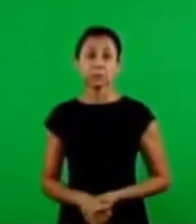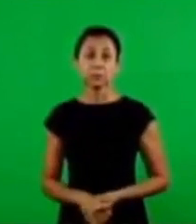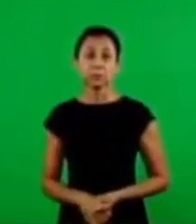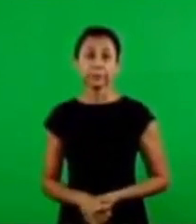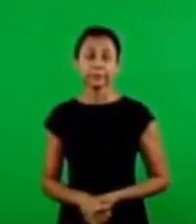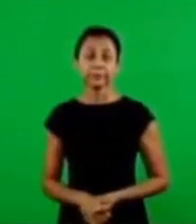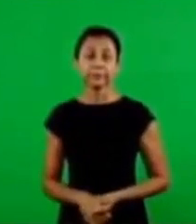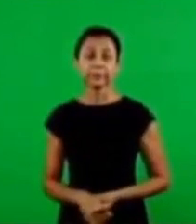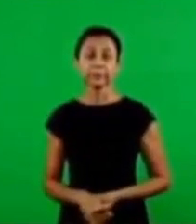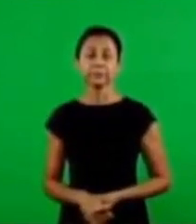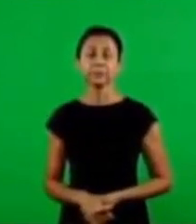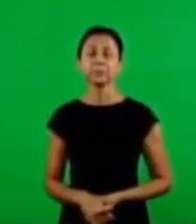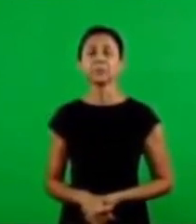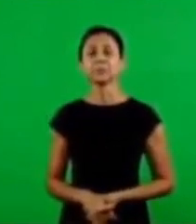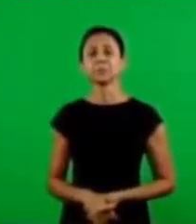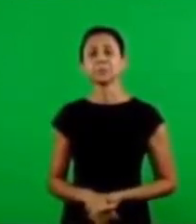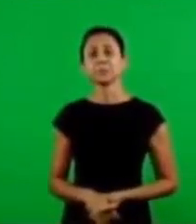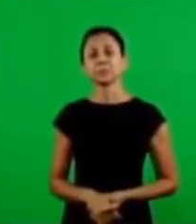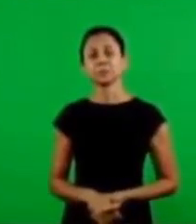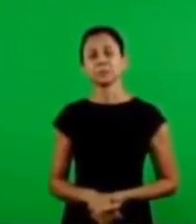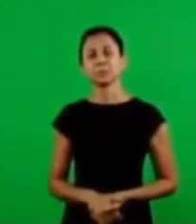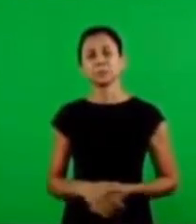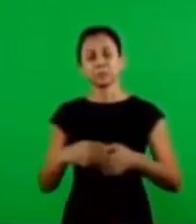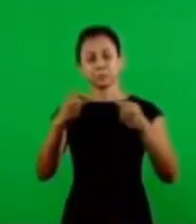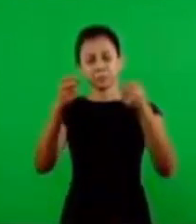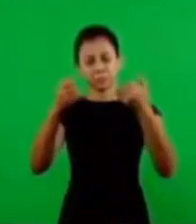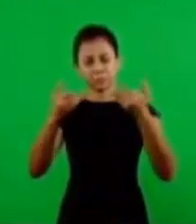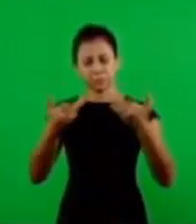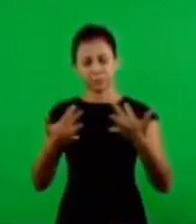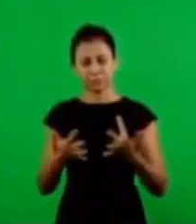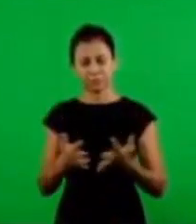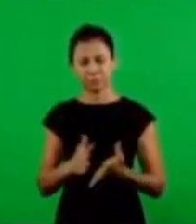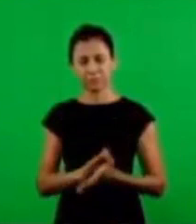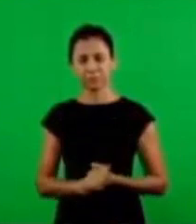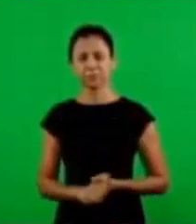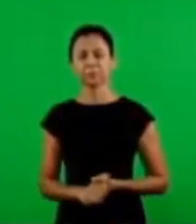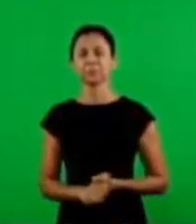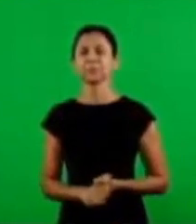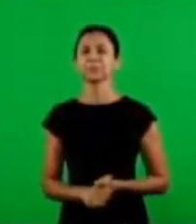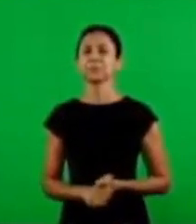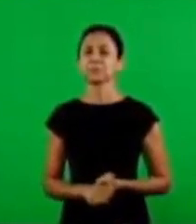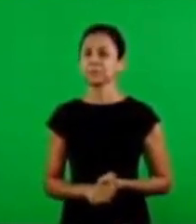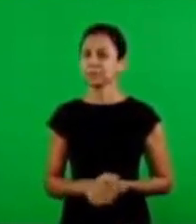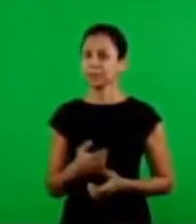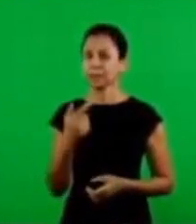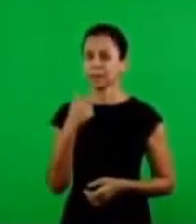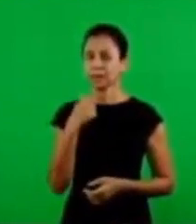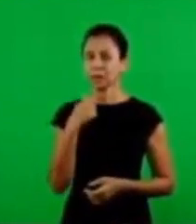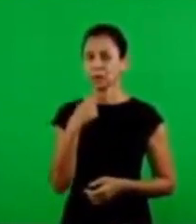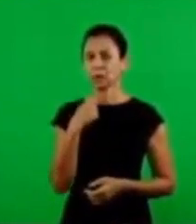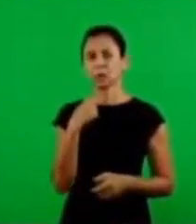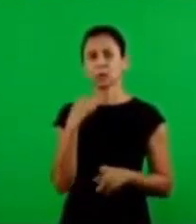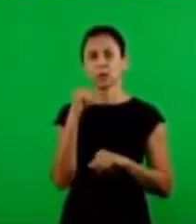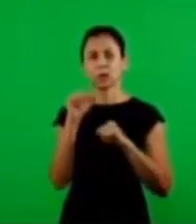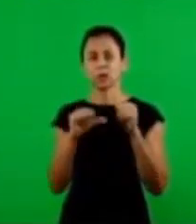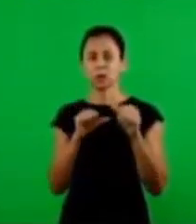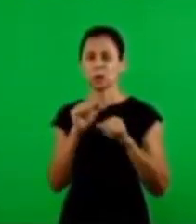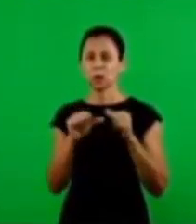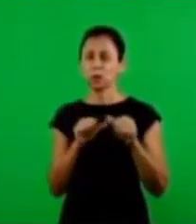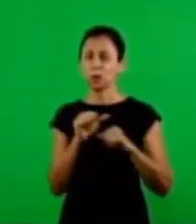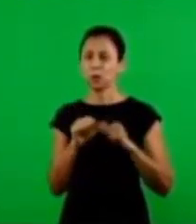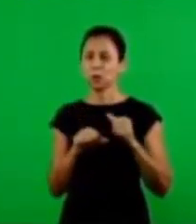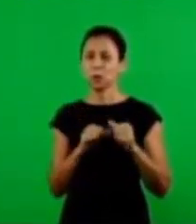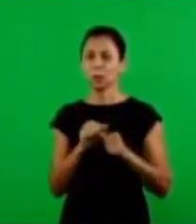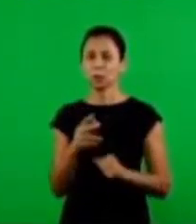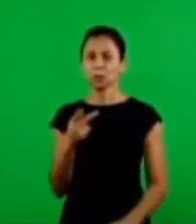if the women are suffering I want to leave it very clear my word is this it doesn't change because